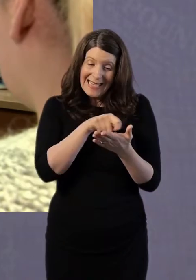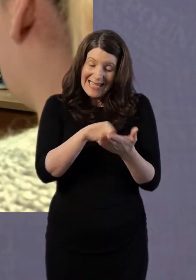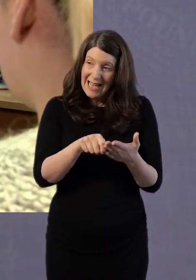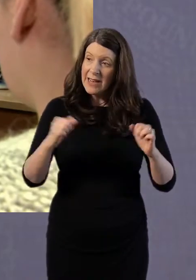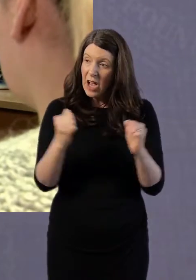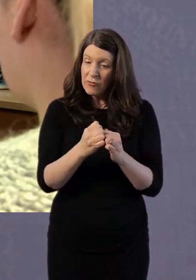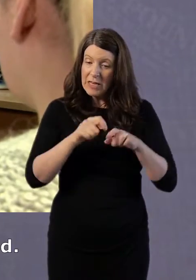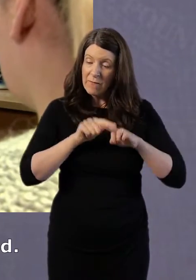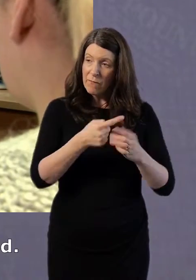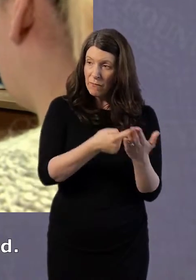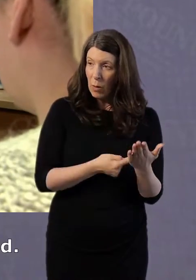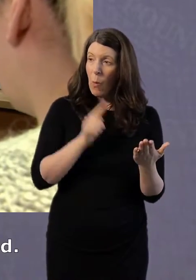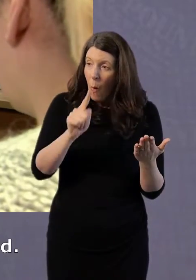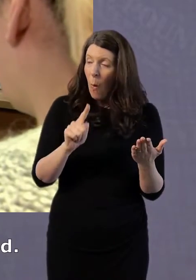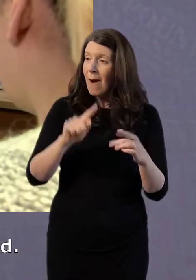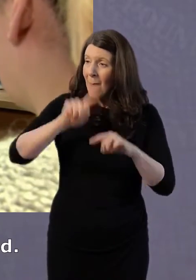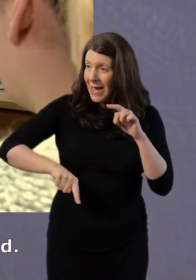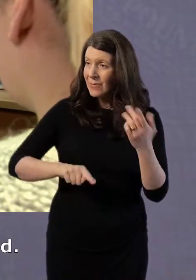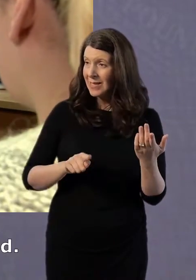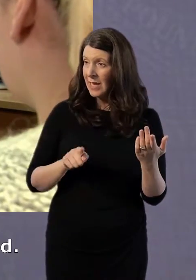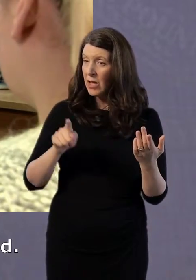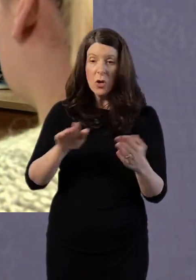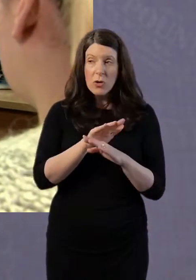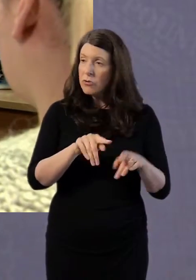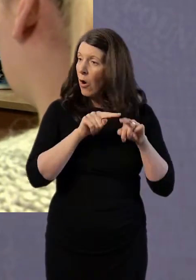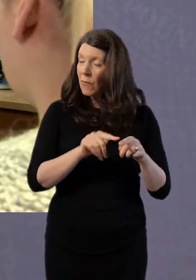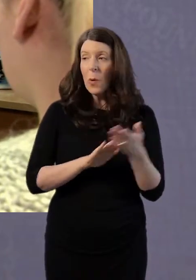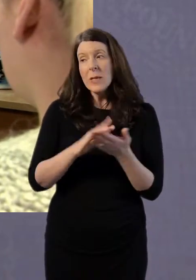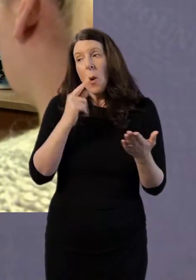face a penalty. You haven't done that and so you may be sanctioned.